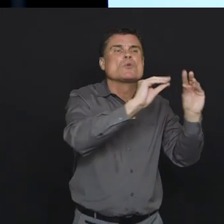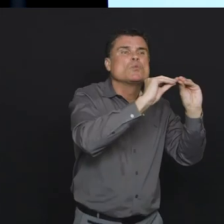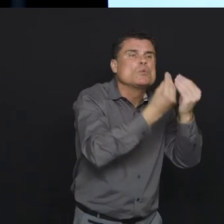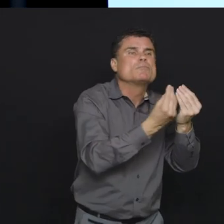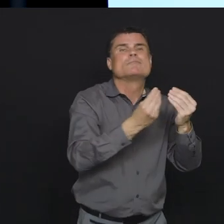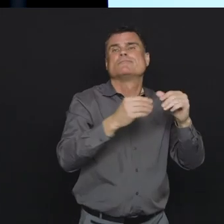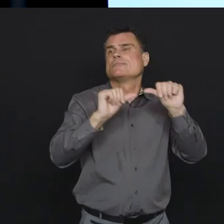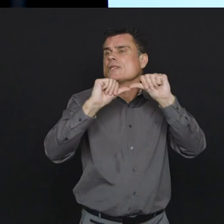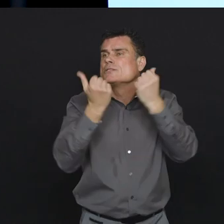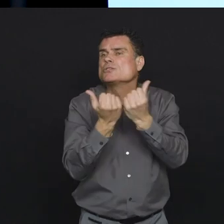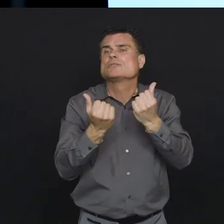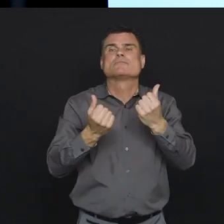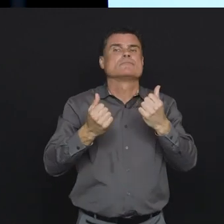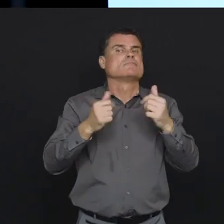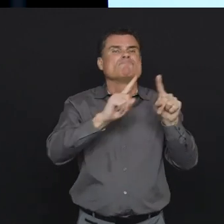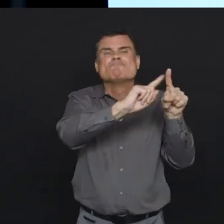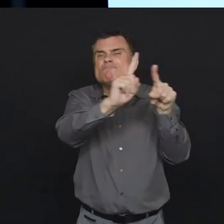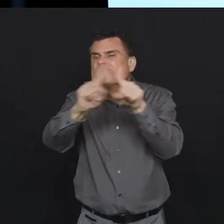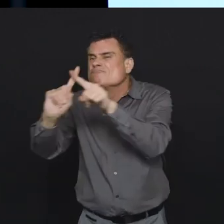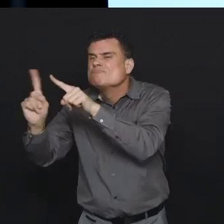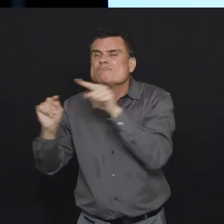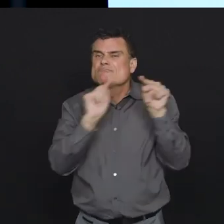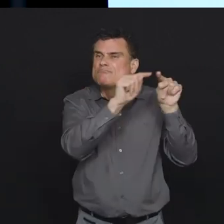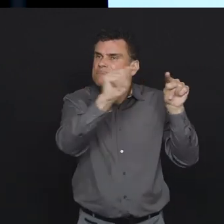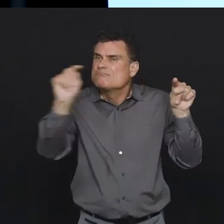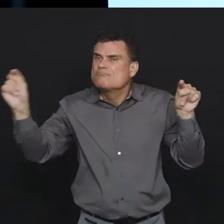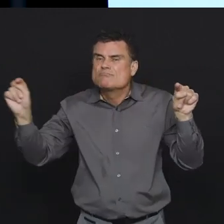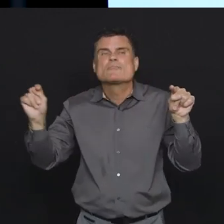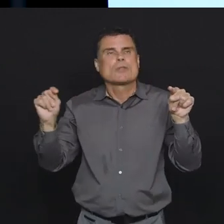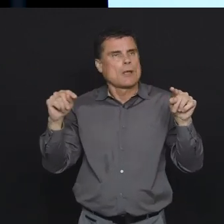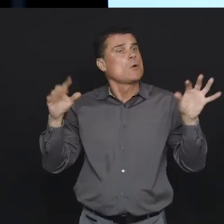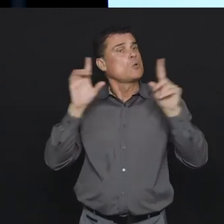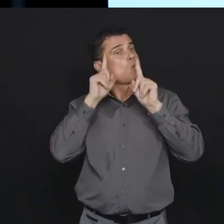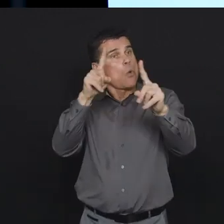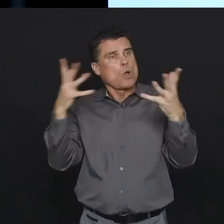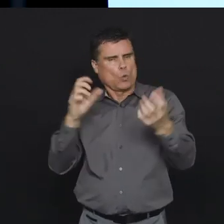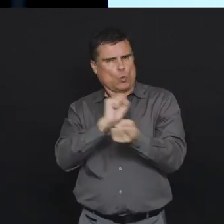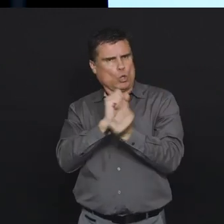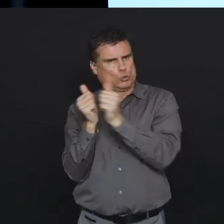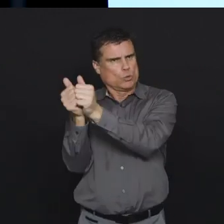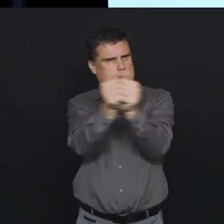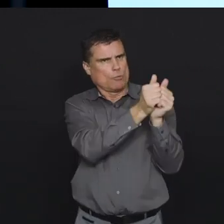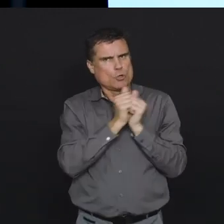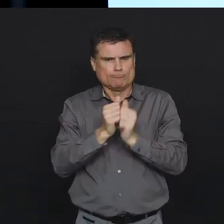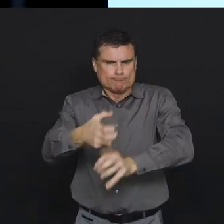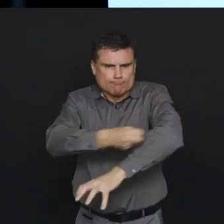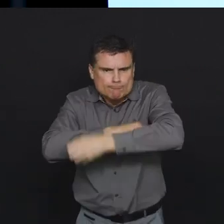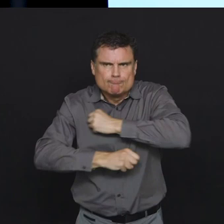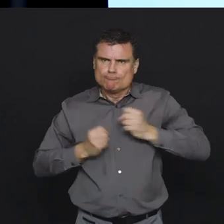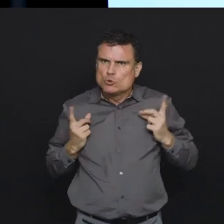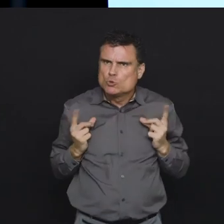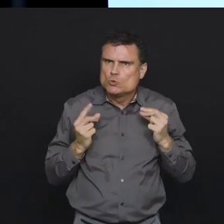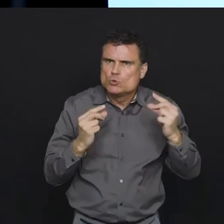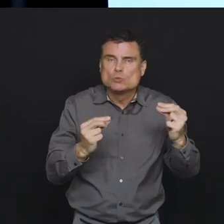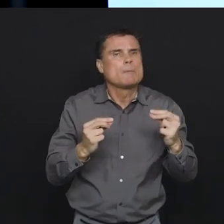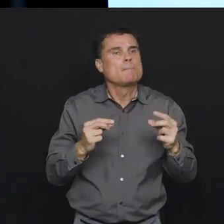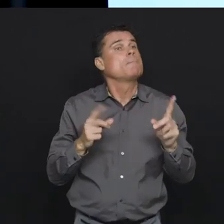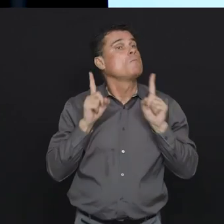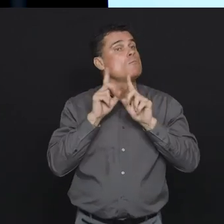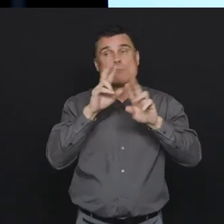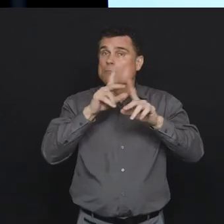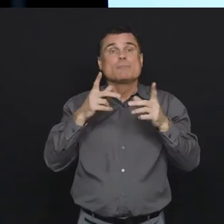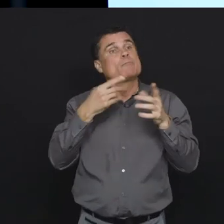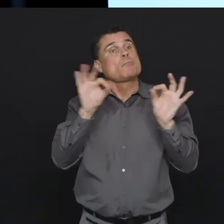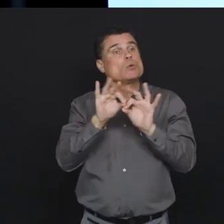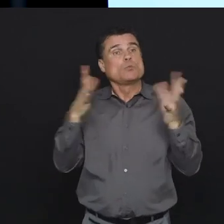professional organizations and of unions. We met with them last night for their work and their support and their commitment. They are a critical part